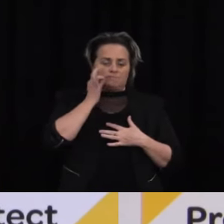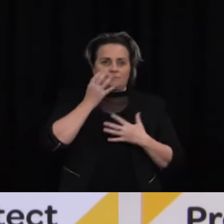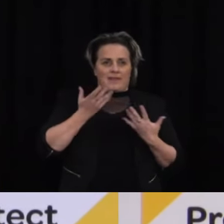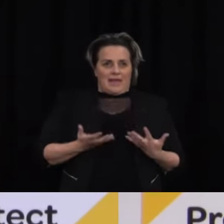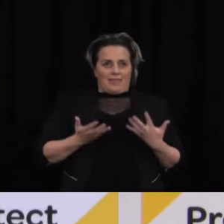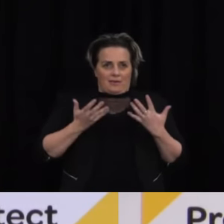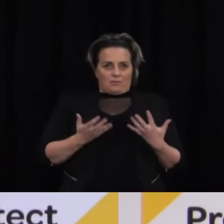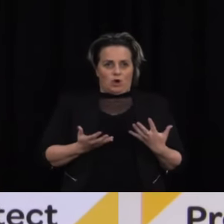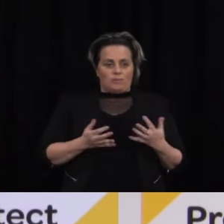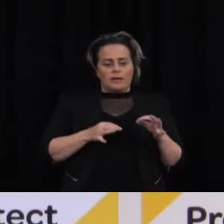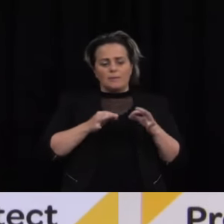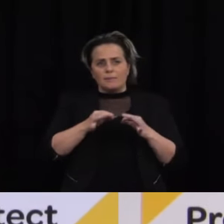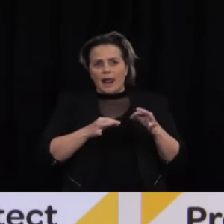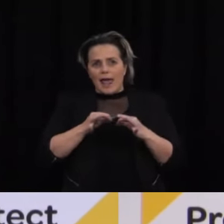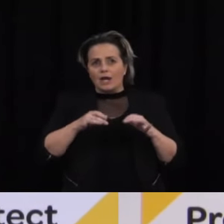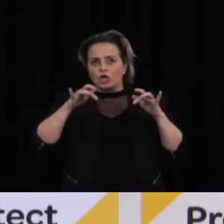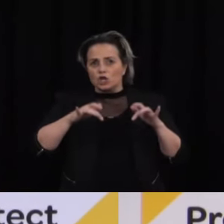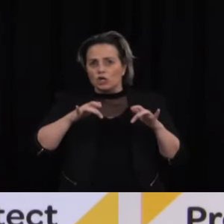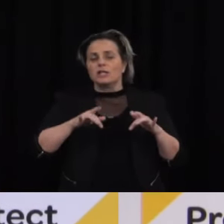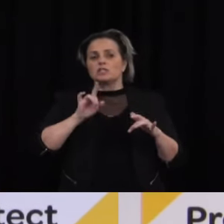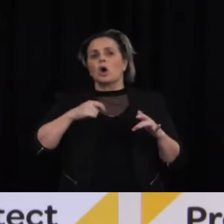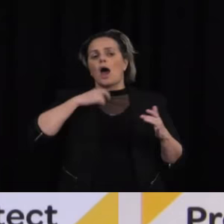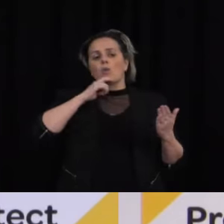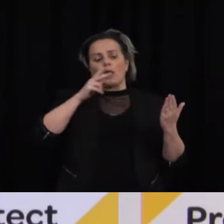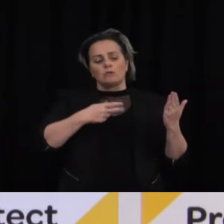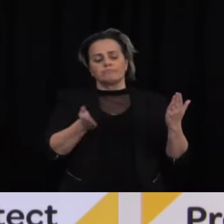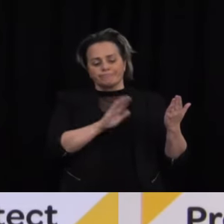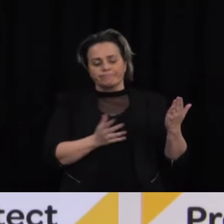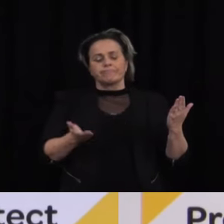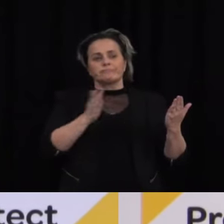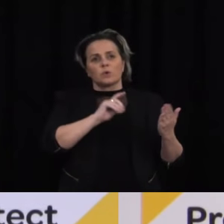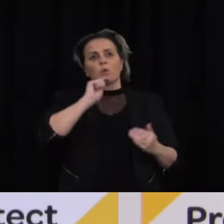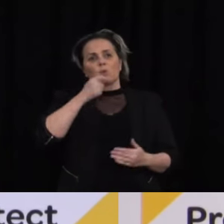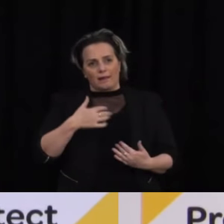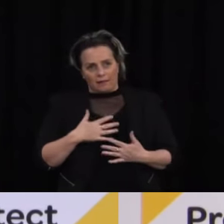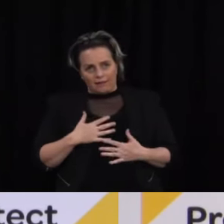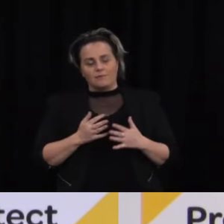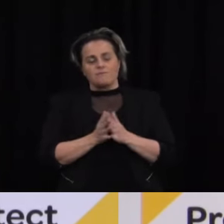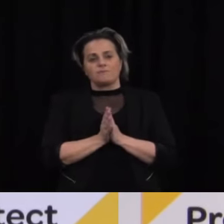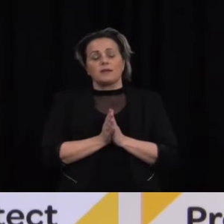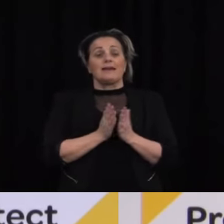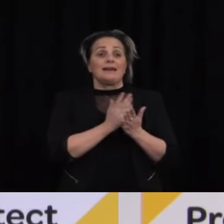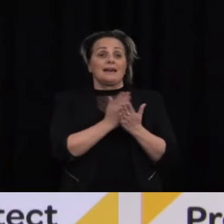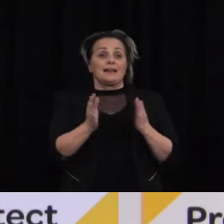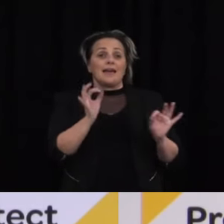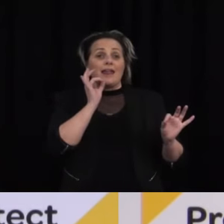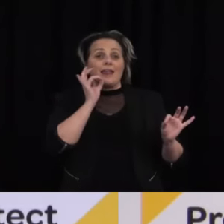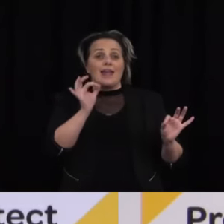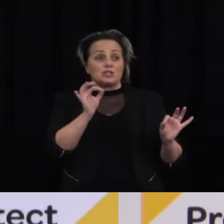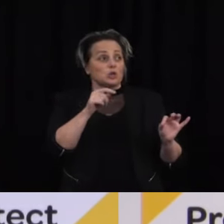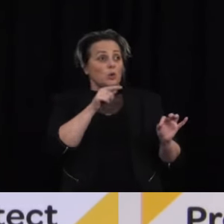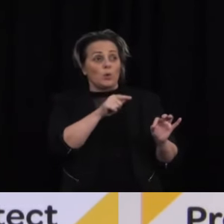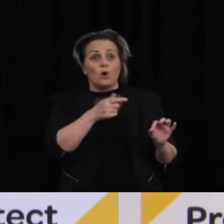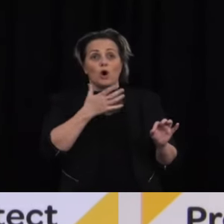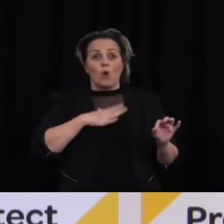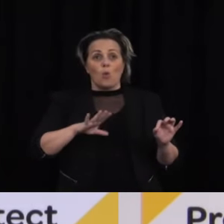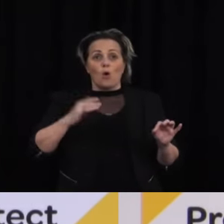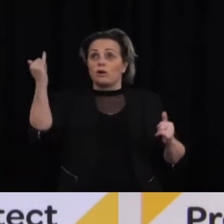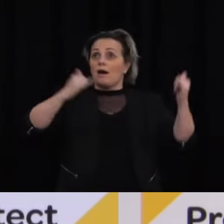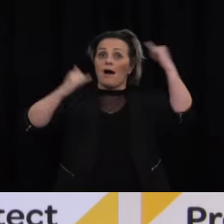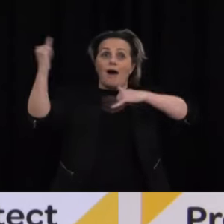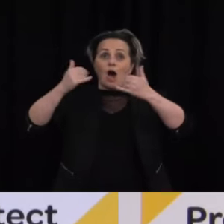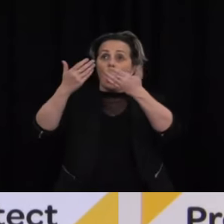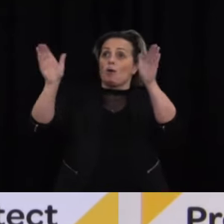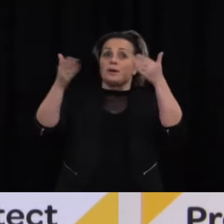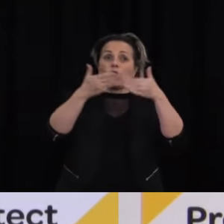of that plan until I have had a chance to look at them. It's clear that the National Party want to throw open the borders, have hundreds of thousands of